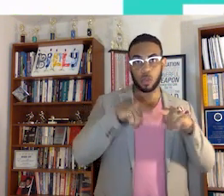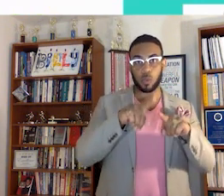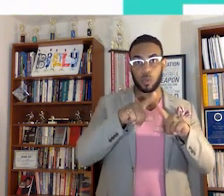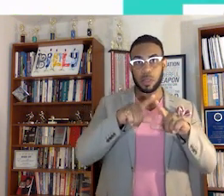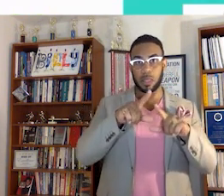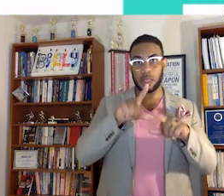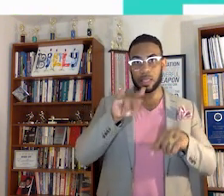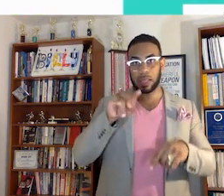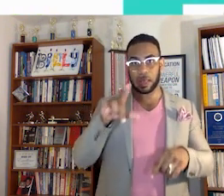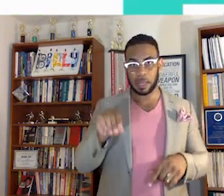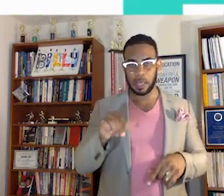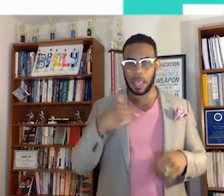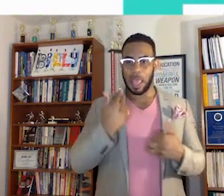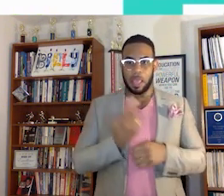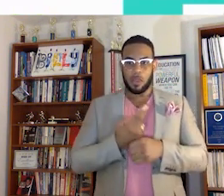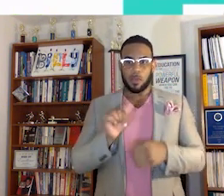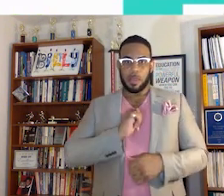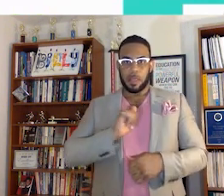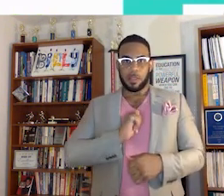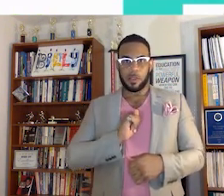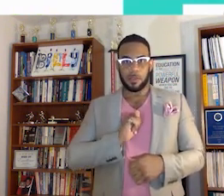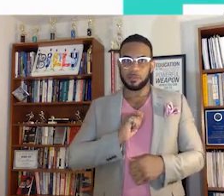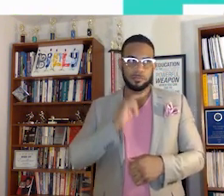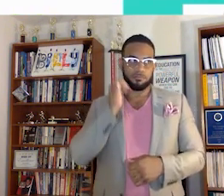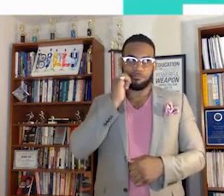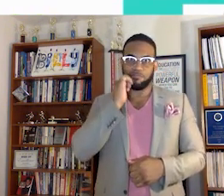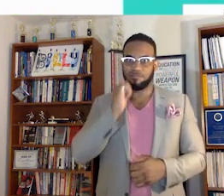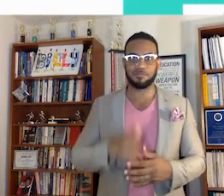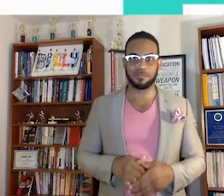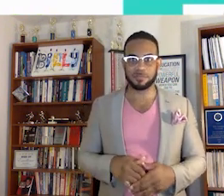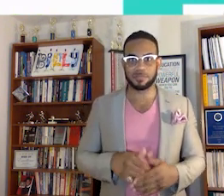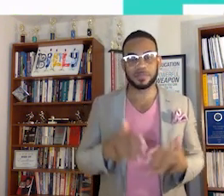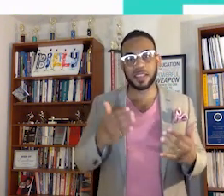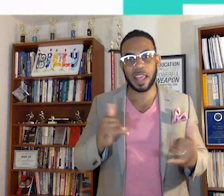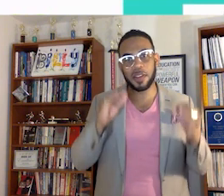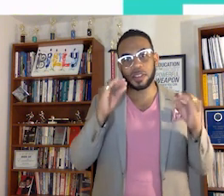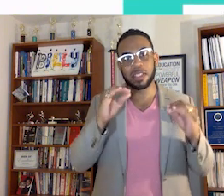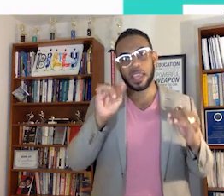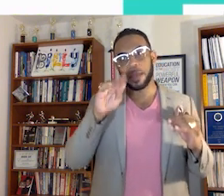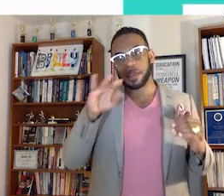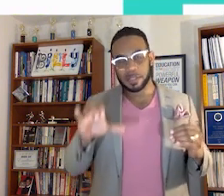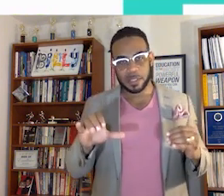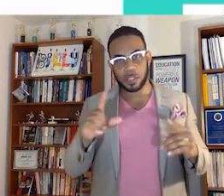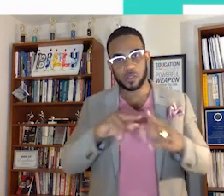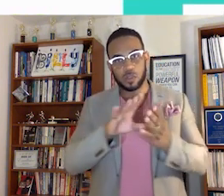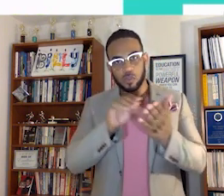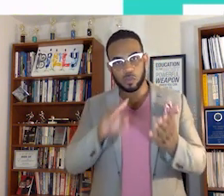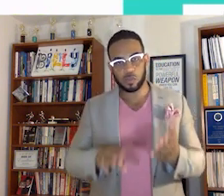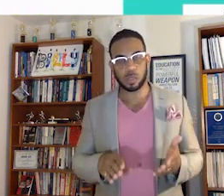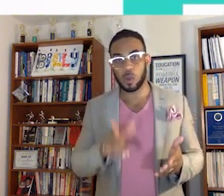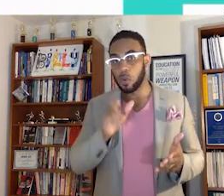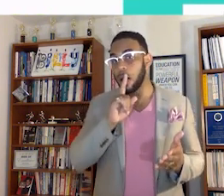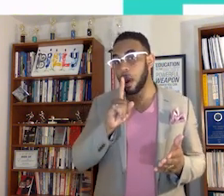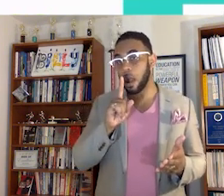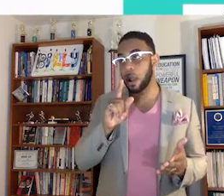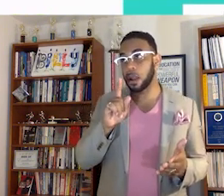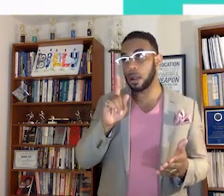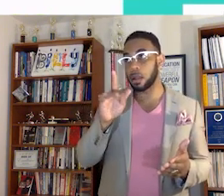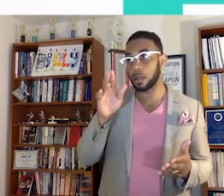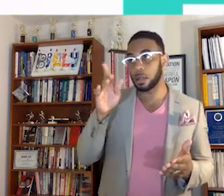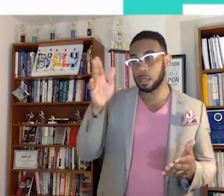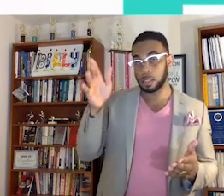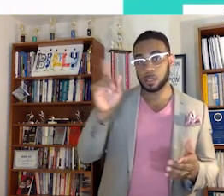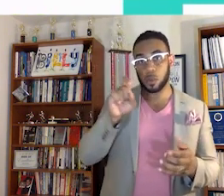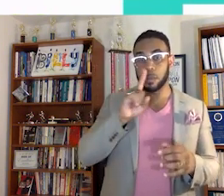Duolingo, which I use pretty daily now teaches ABCs to students who are who